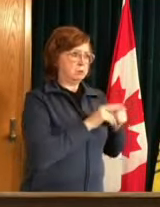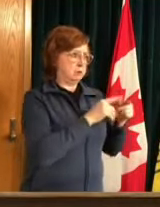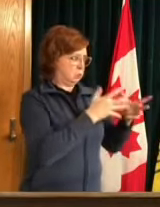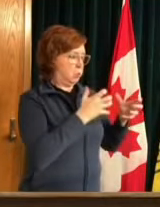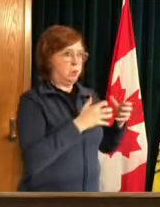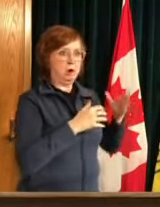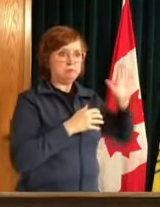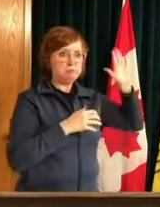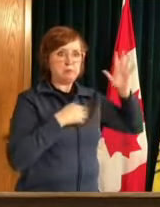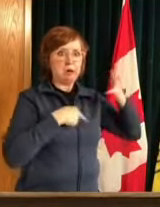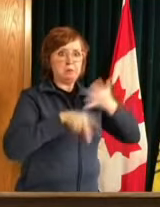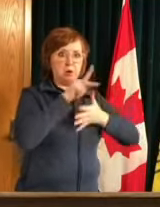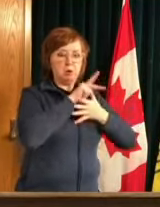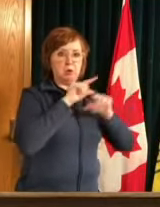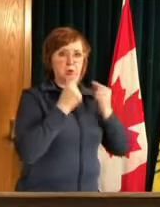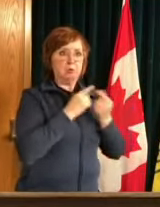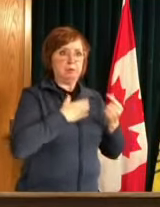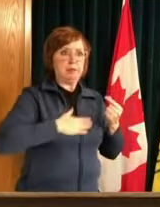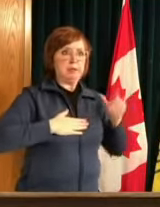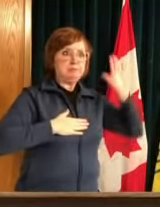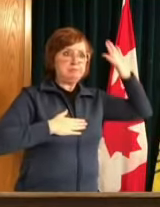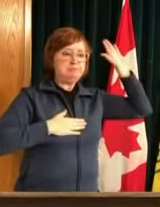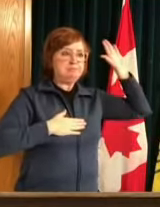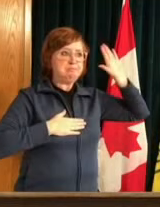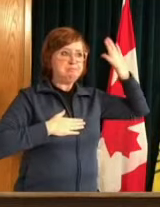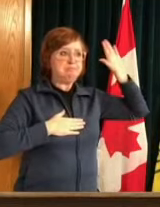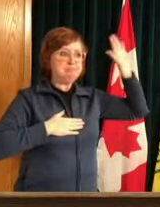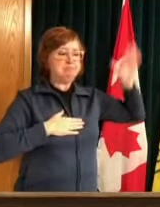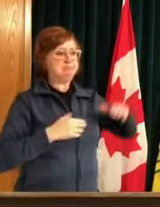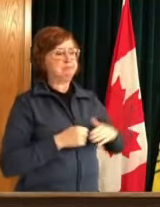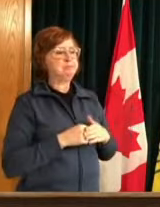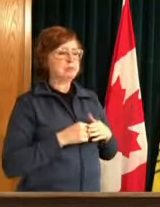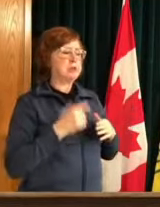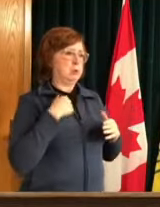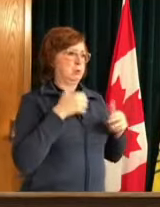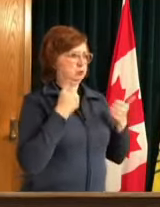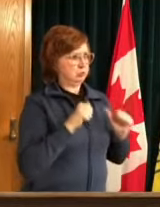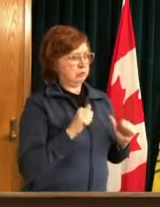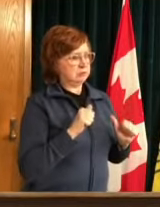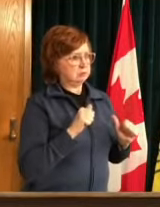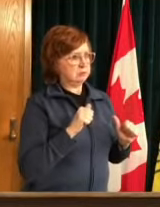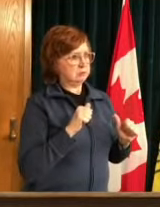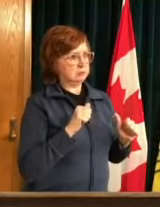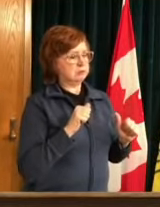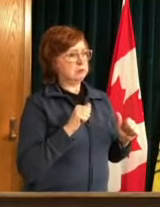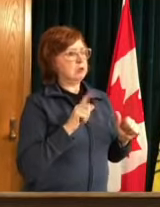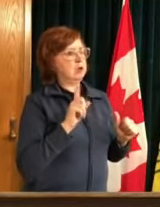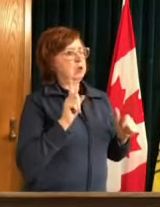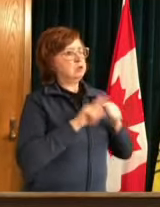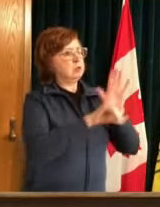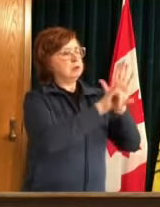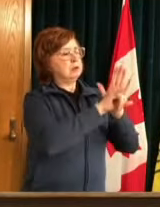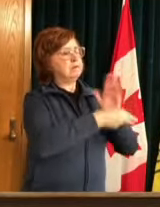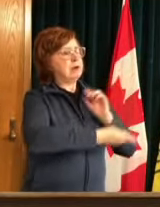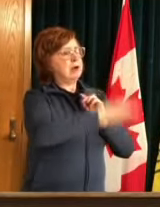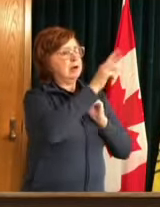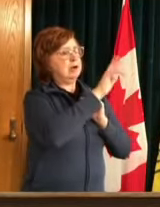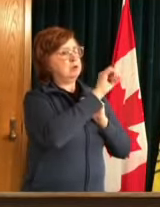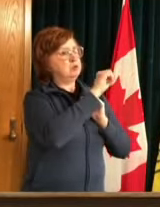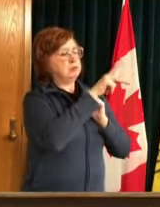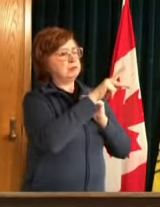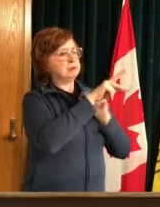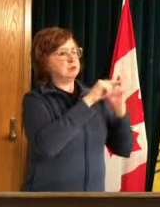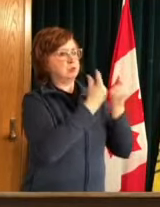prioritized um what we're trying to do is to prioritize some of those uh that are at a higher risk of contracting covid when we hit